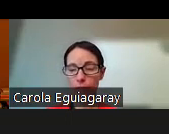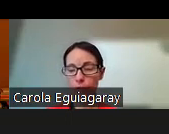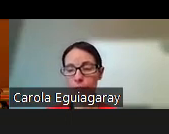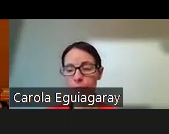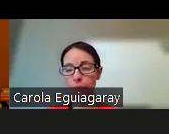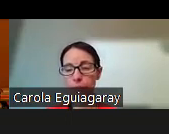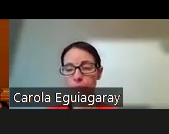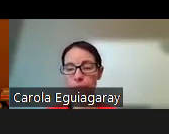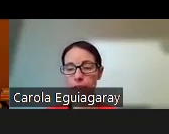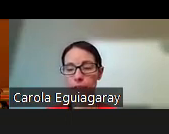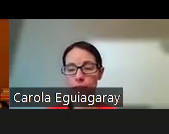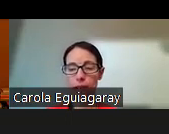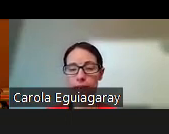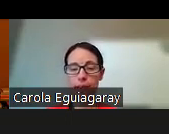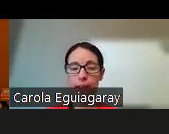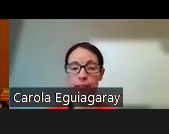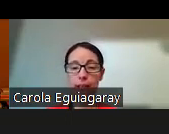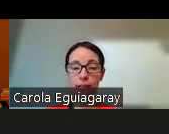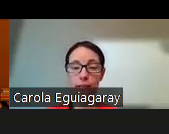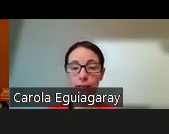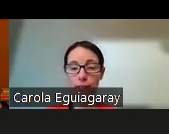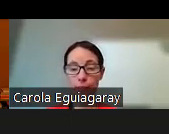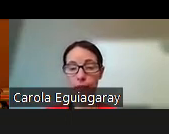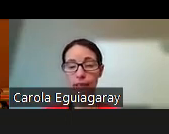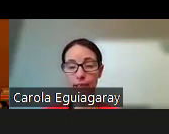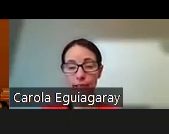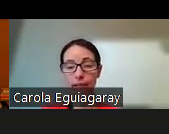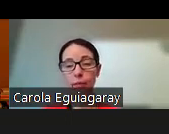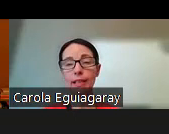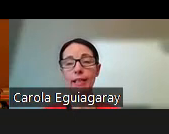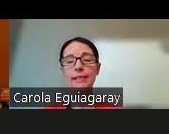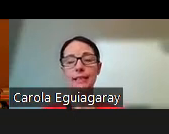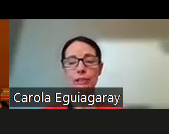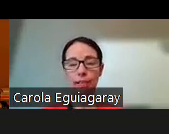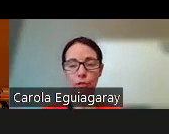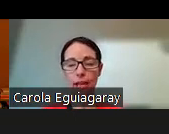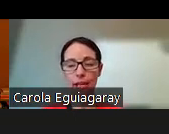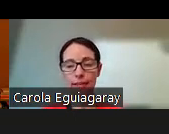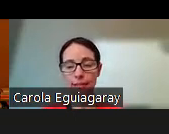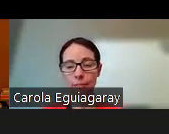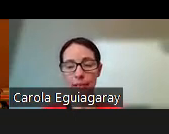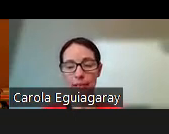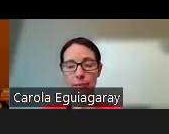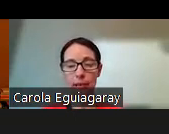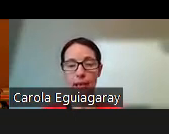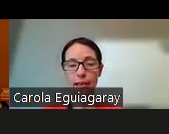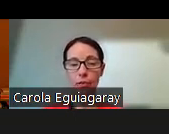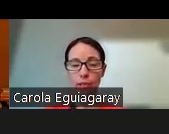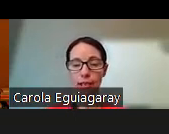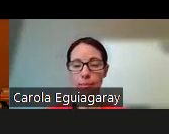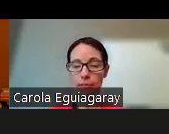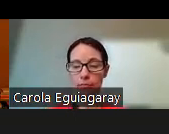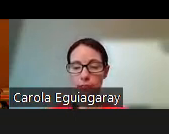getting that data ahead of time as you prepare for a meeting can be helpful you if you don't if you're not the kind of person who keeps really good records